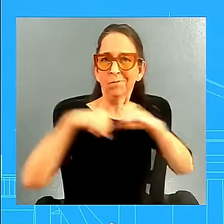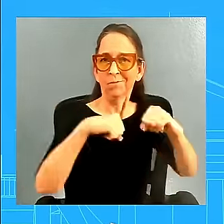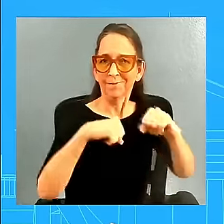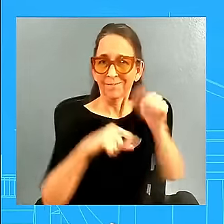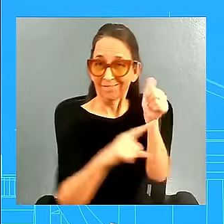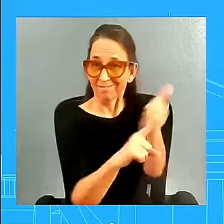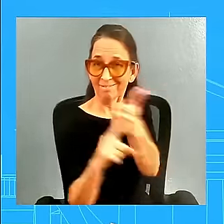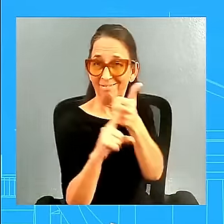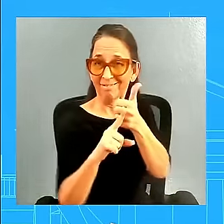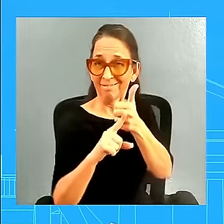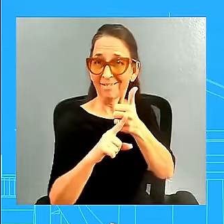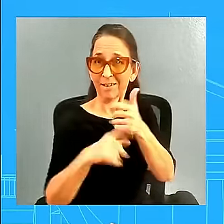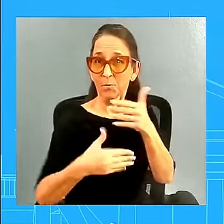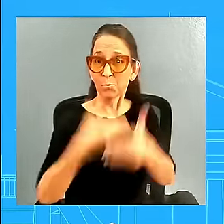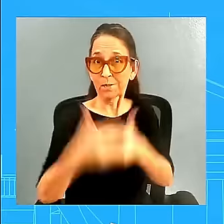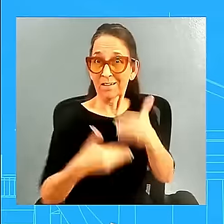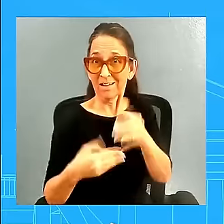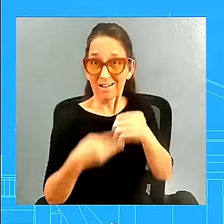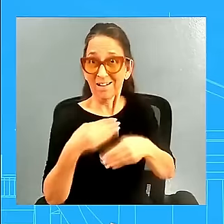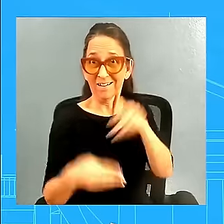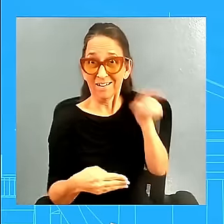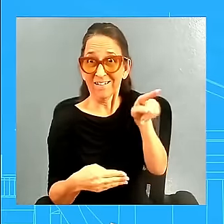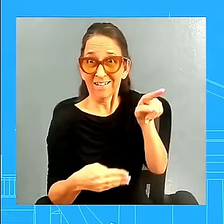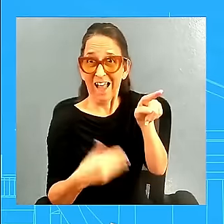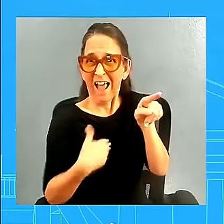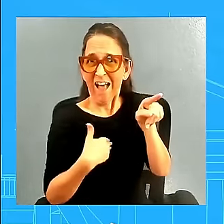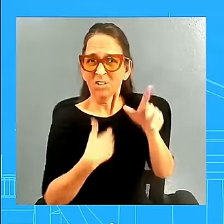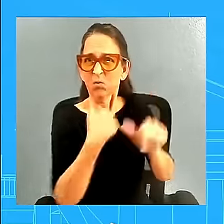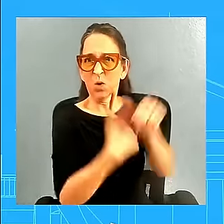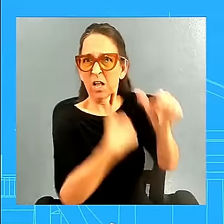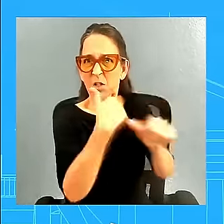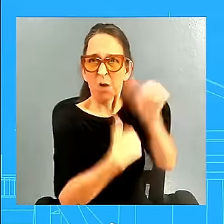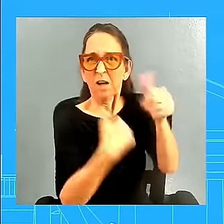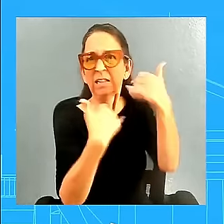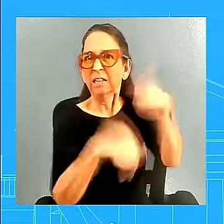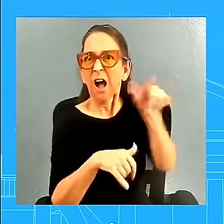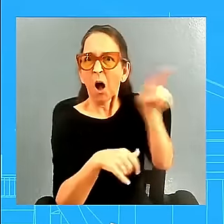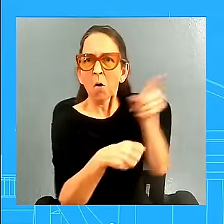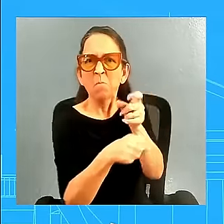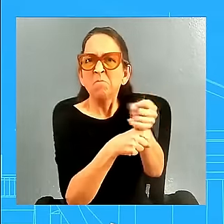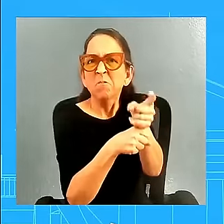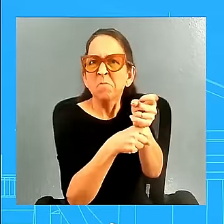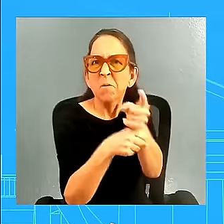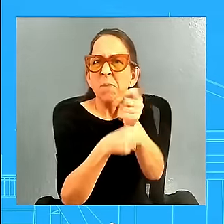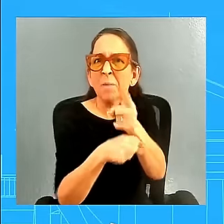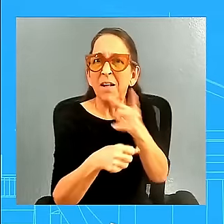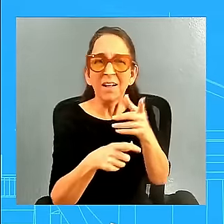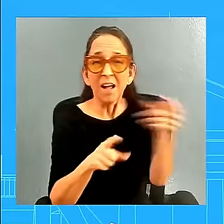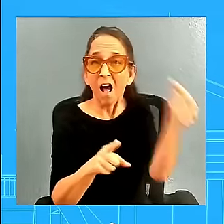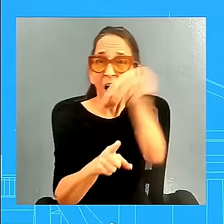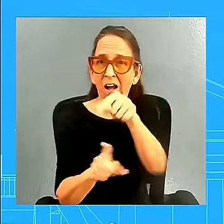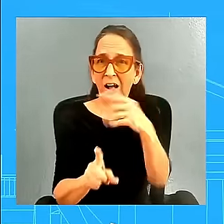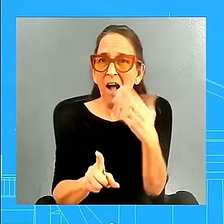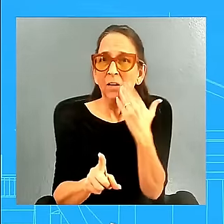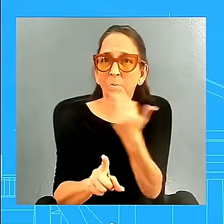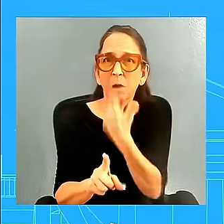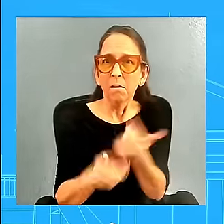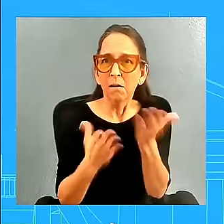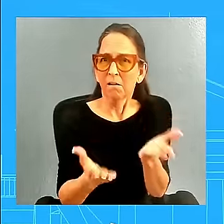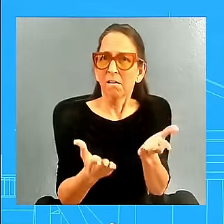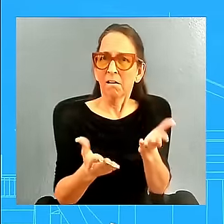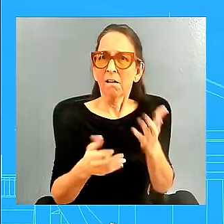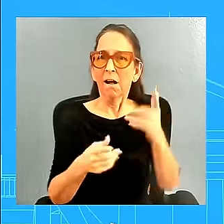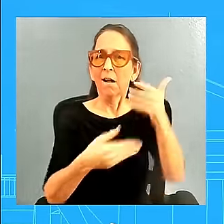Israeli people. I mean, rockets and missiles are still being fired at Israeli cities. So let's not forget what Hezbollah continues to be able to do.